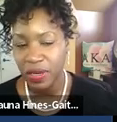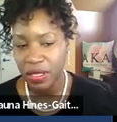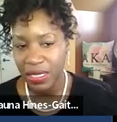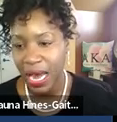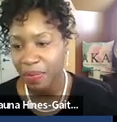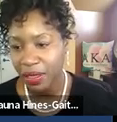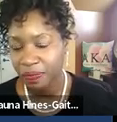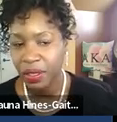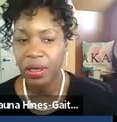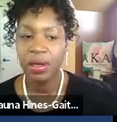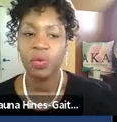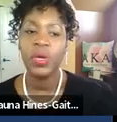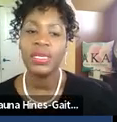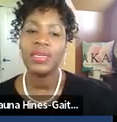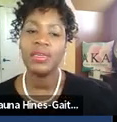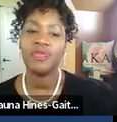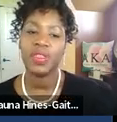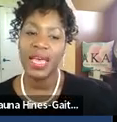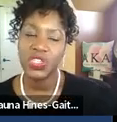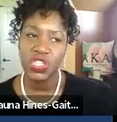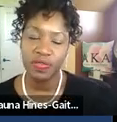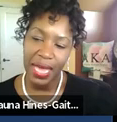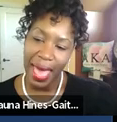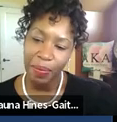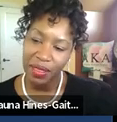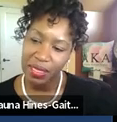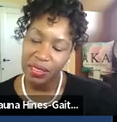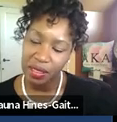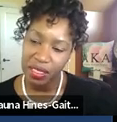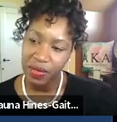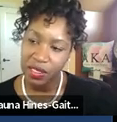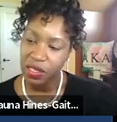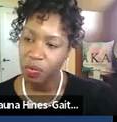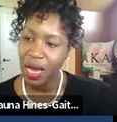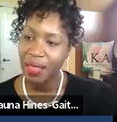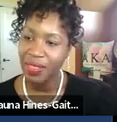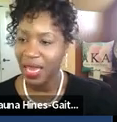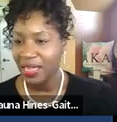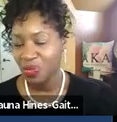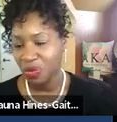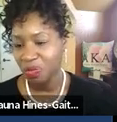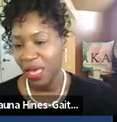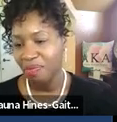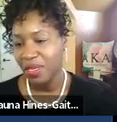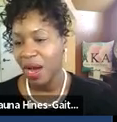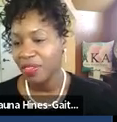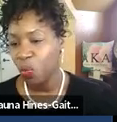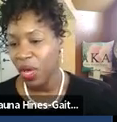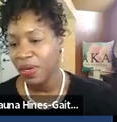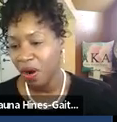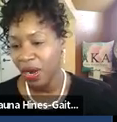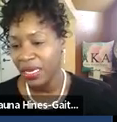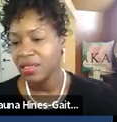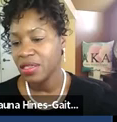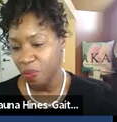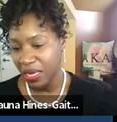sensitivity to that topic. We need for that shift to happen and that sensitivity to go beyond the classroom and beyond the